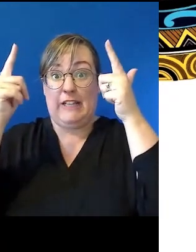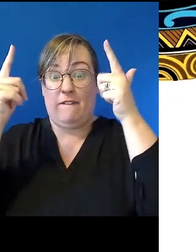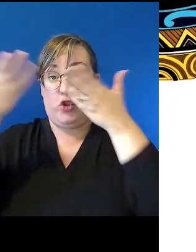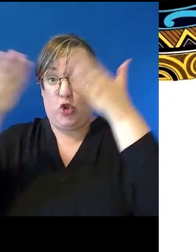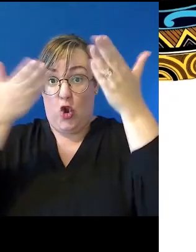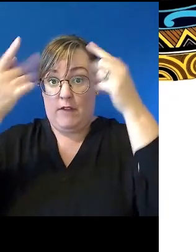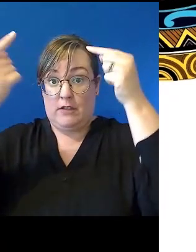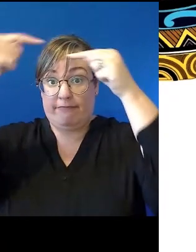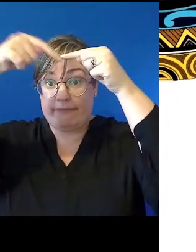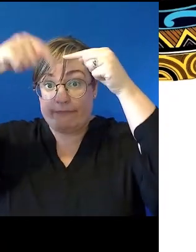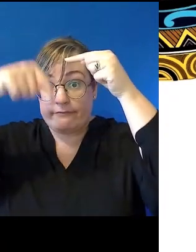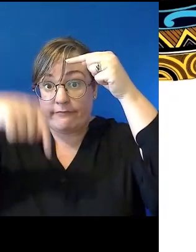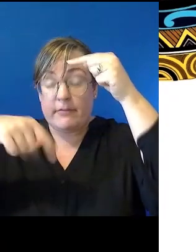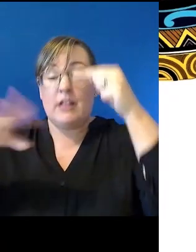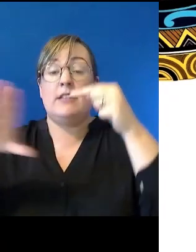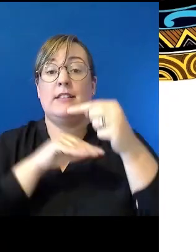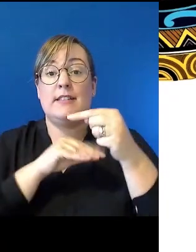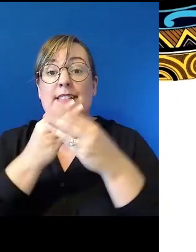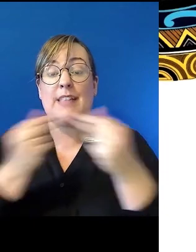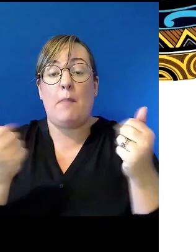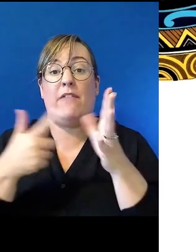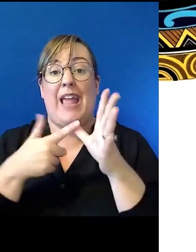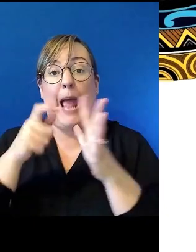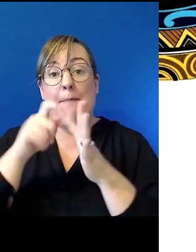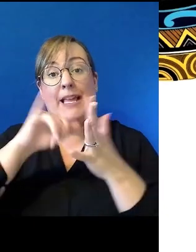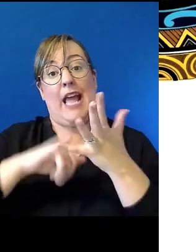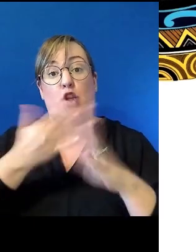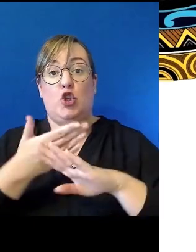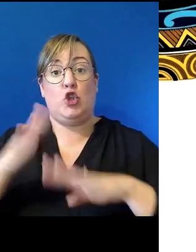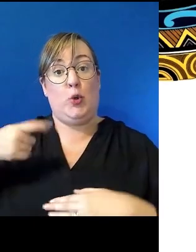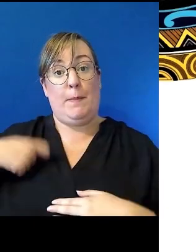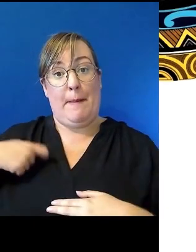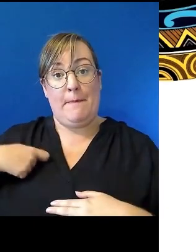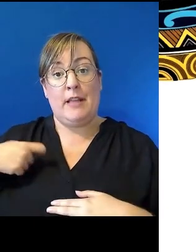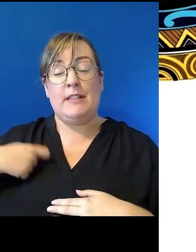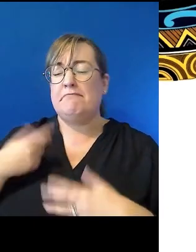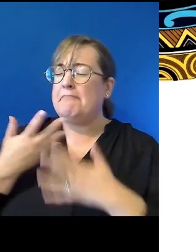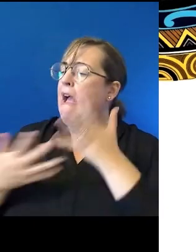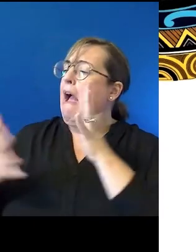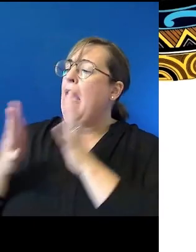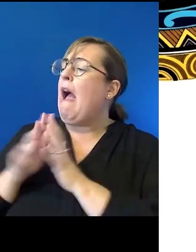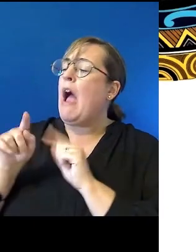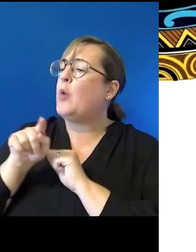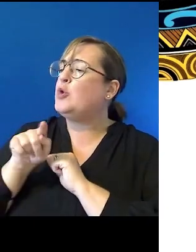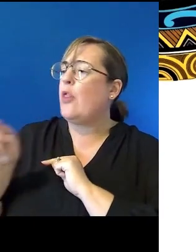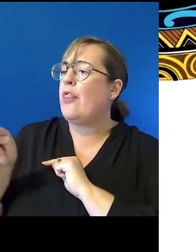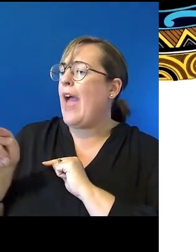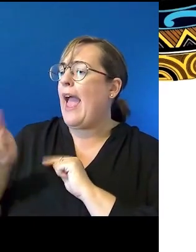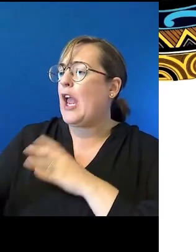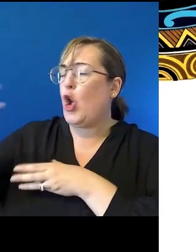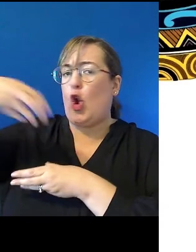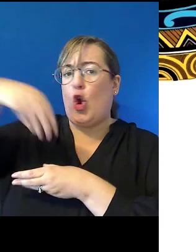to some of the APS's newest members, how would you say that they should incorporate